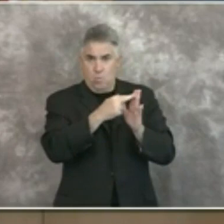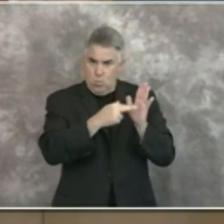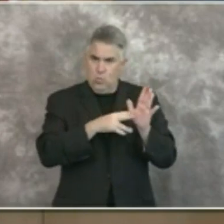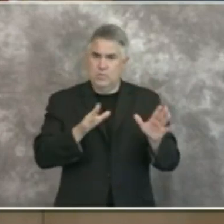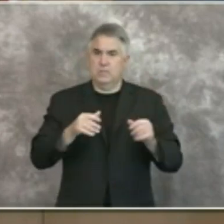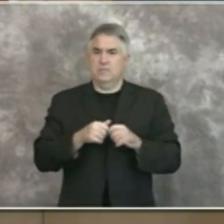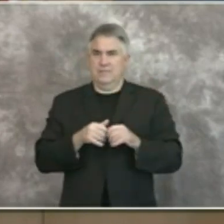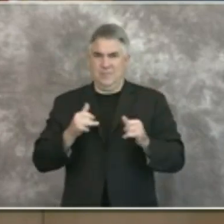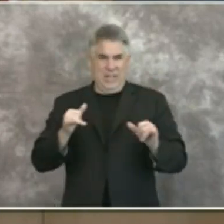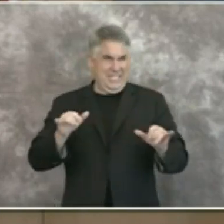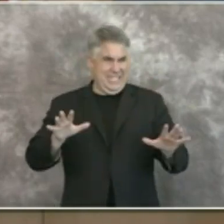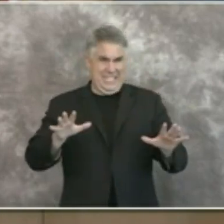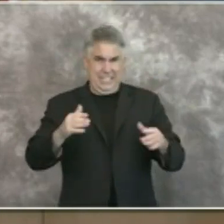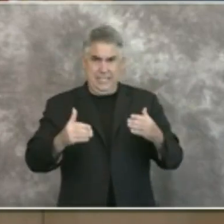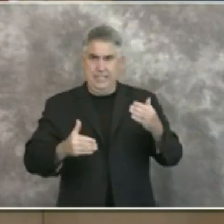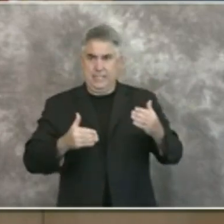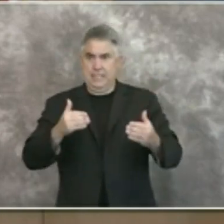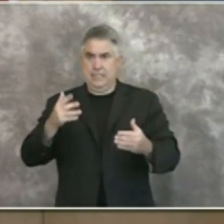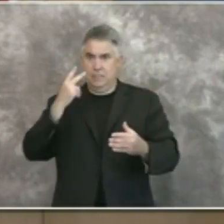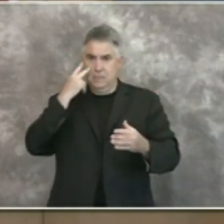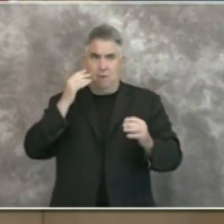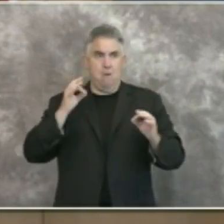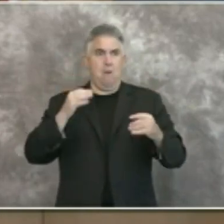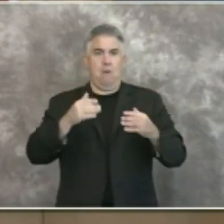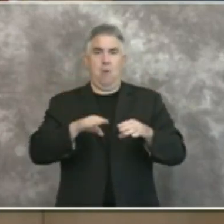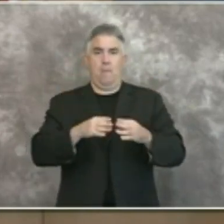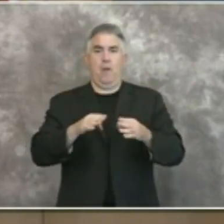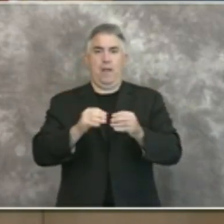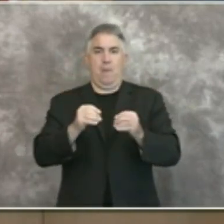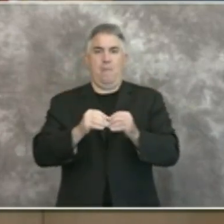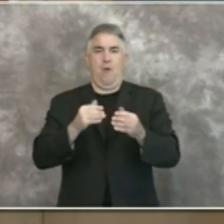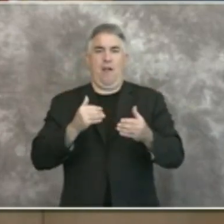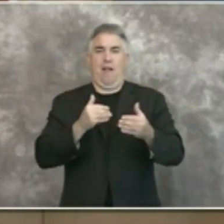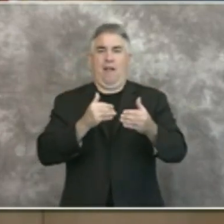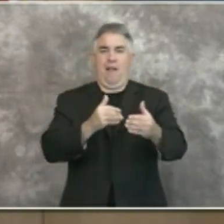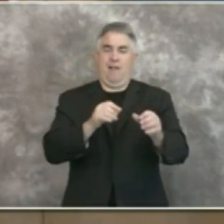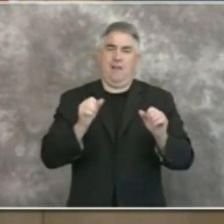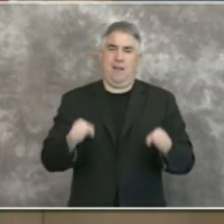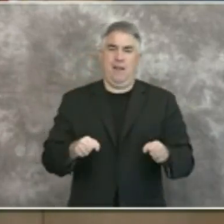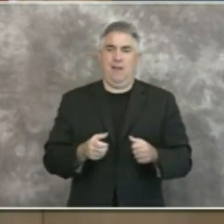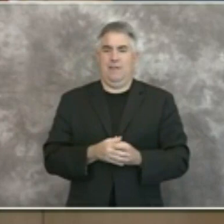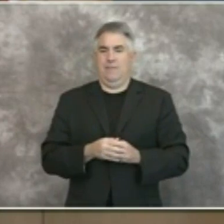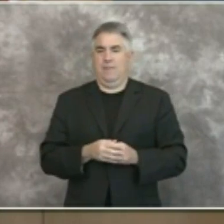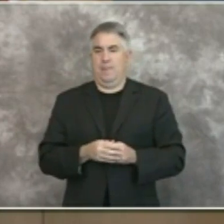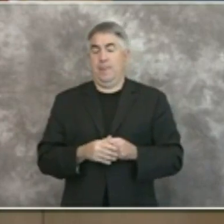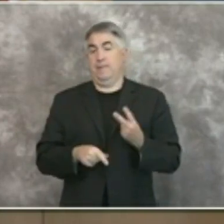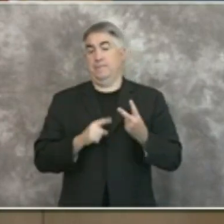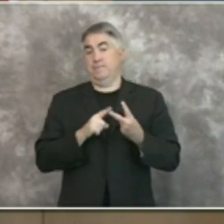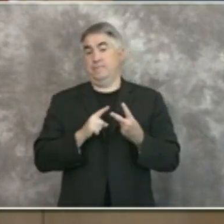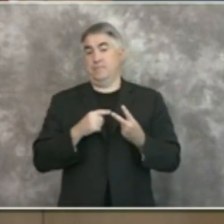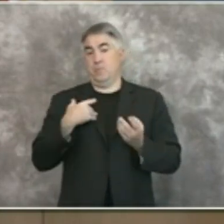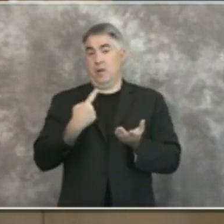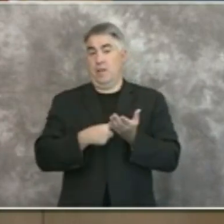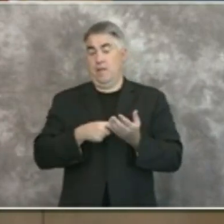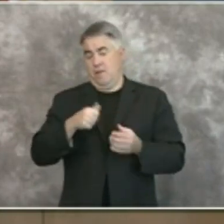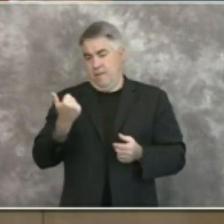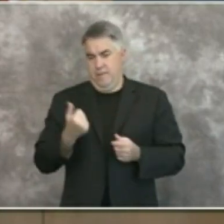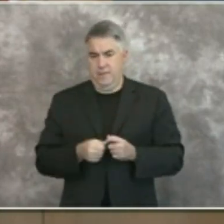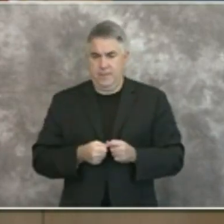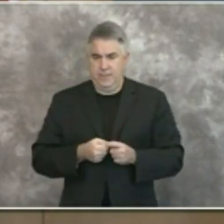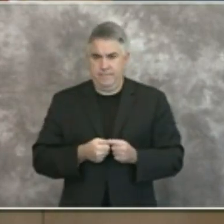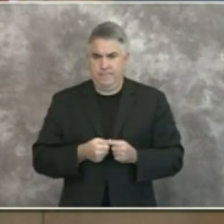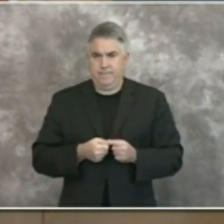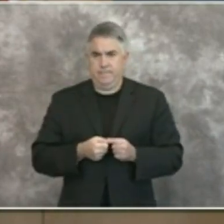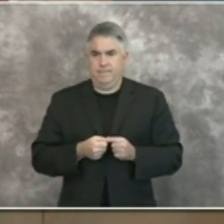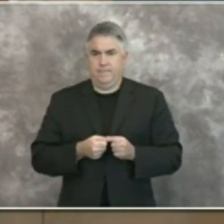position and we can continue to move forward with phased reopening. The second thing I'll share with you before I get into it and you will see it in a minute is